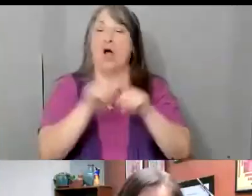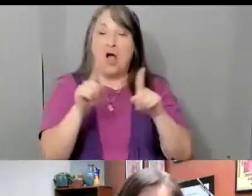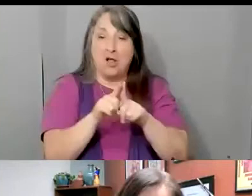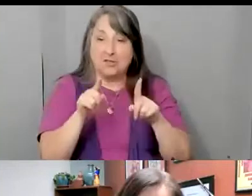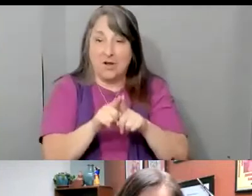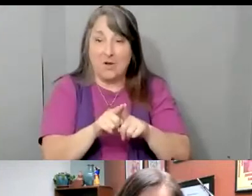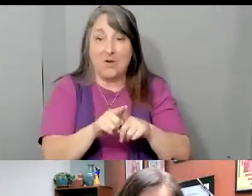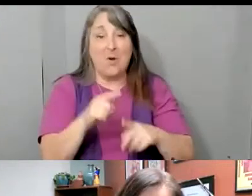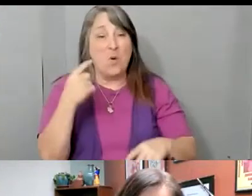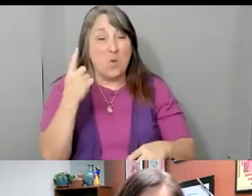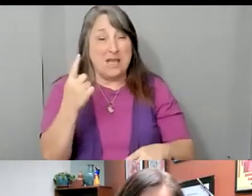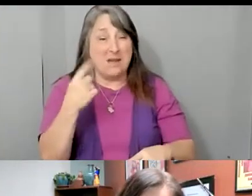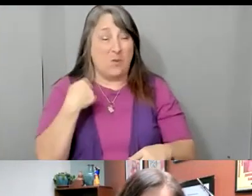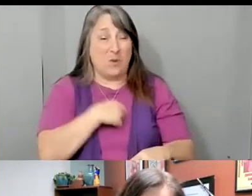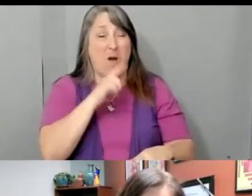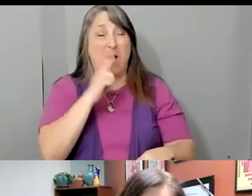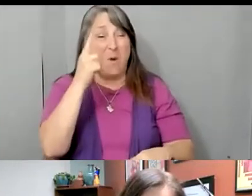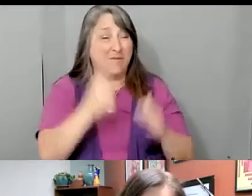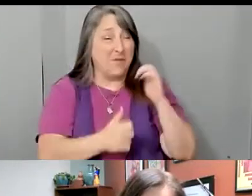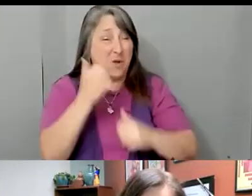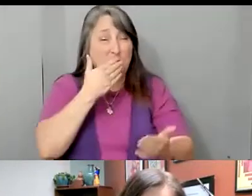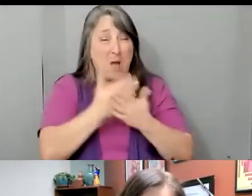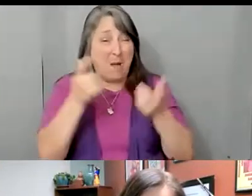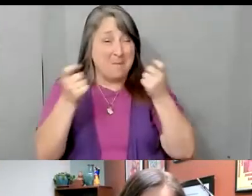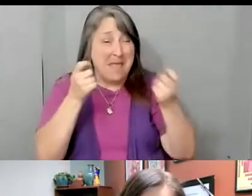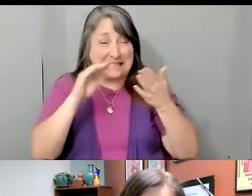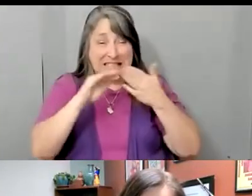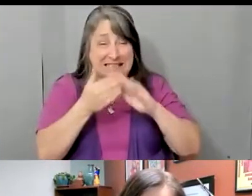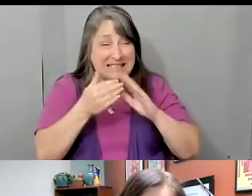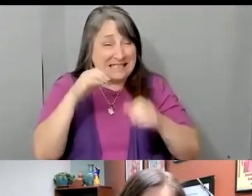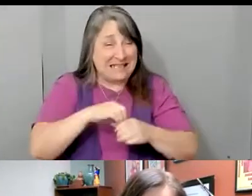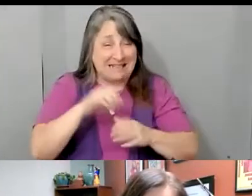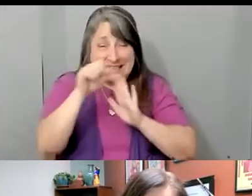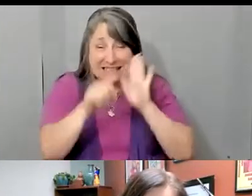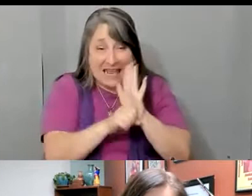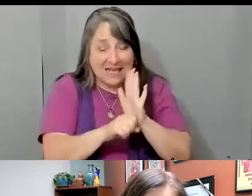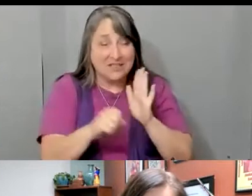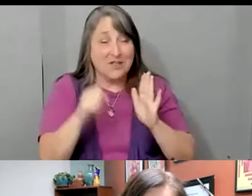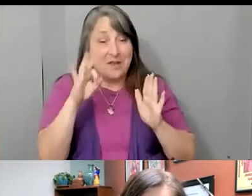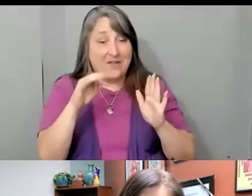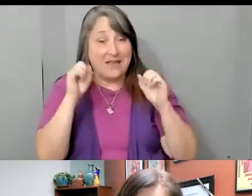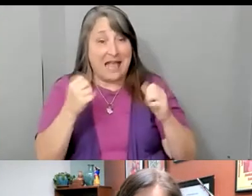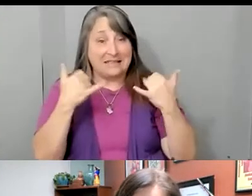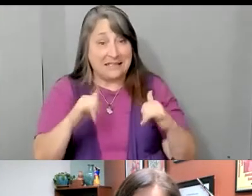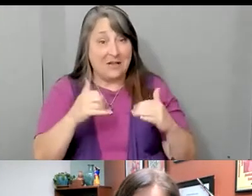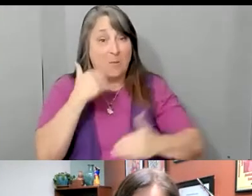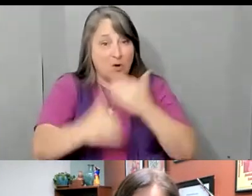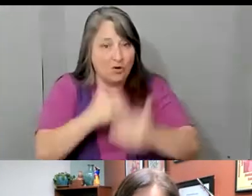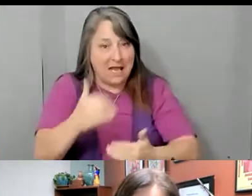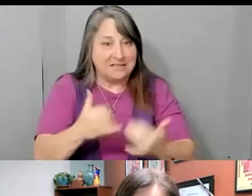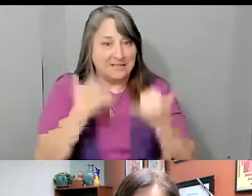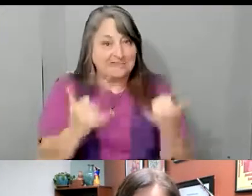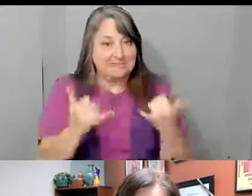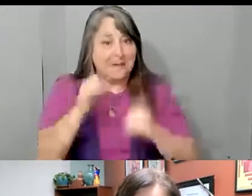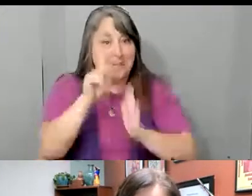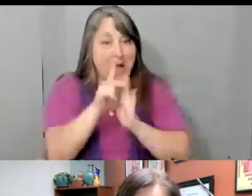most well-managed cities in the state. So, I think if we can do both those things, good progressive policy, while at the same time being responsible, that's a good